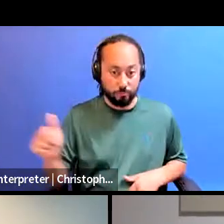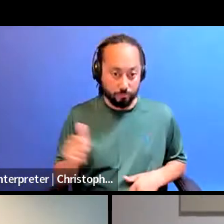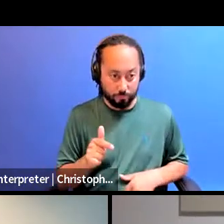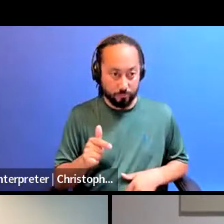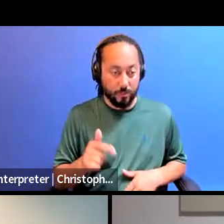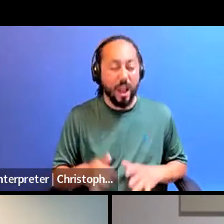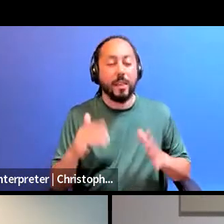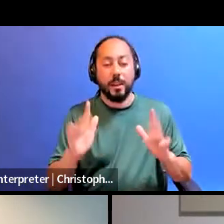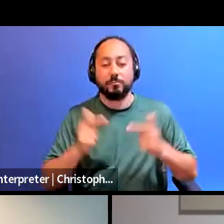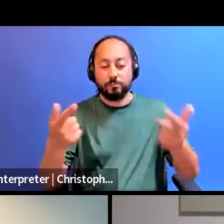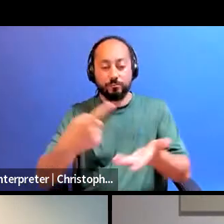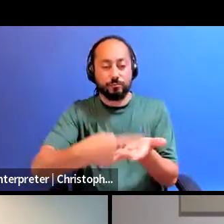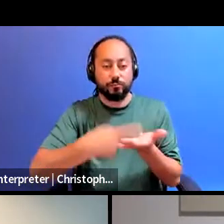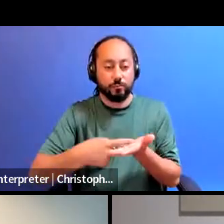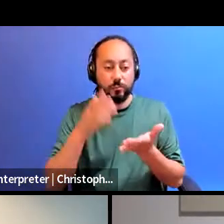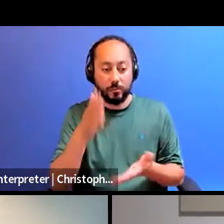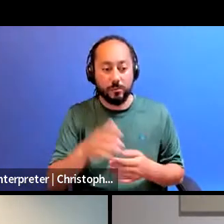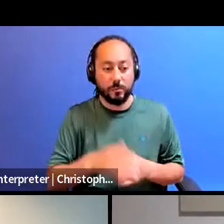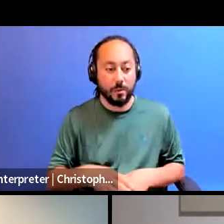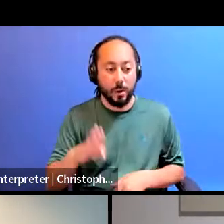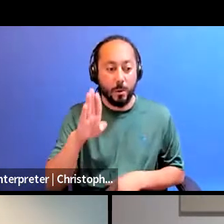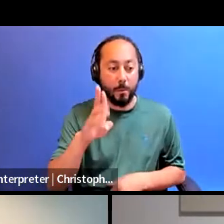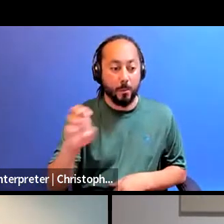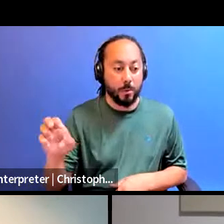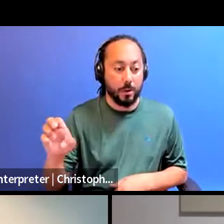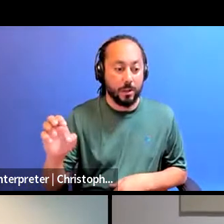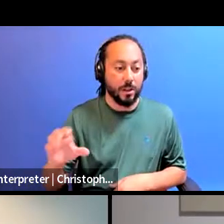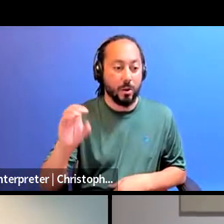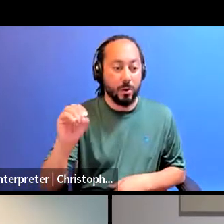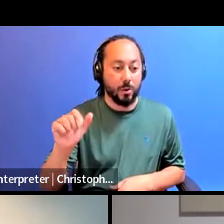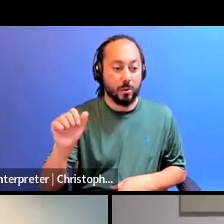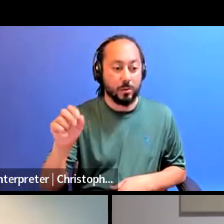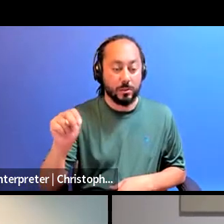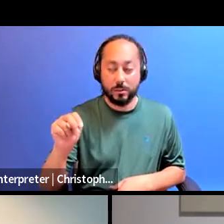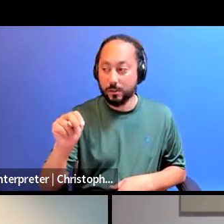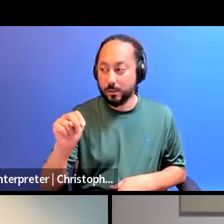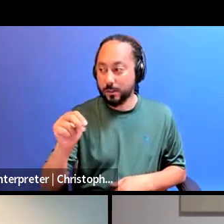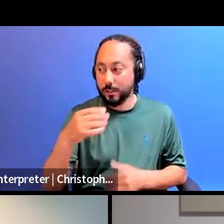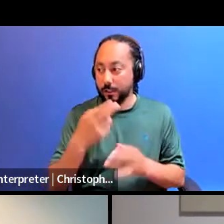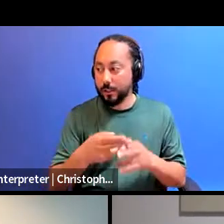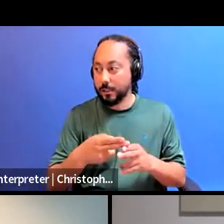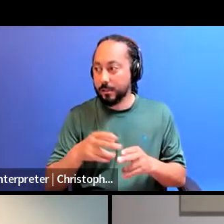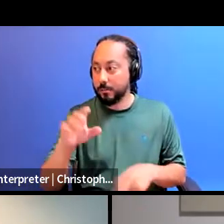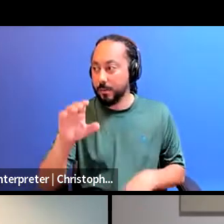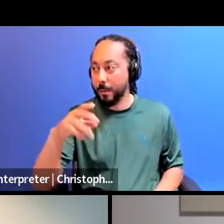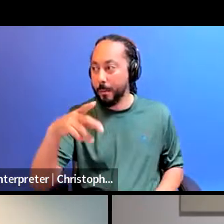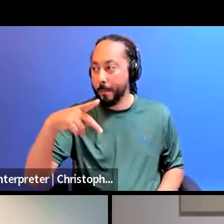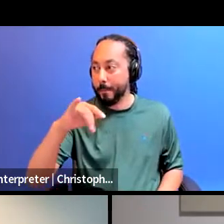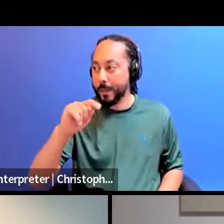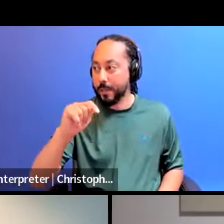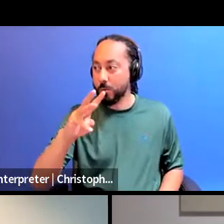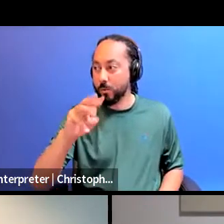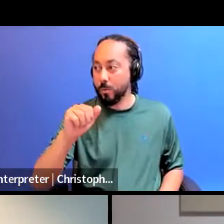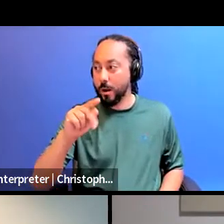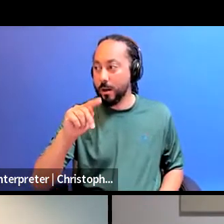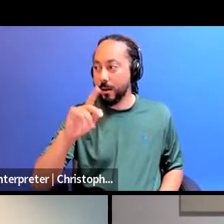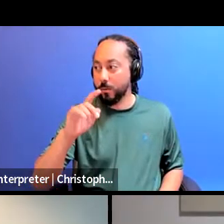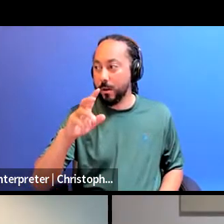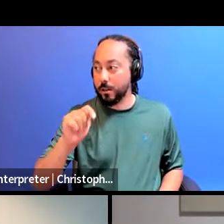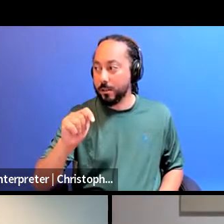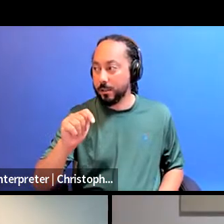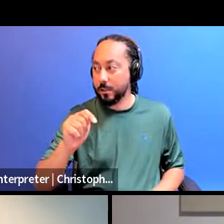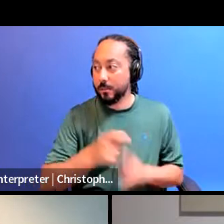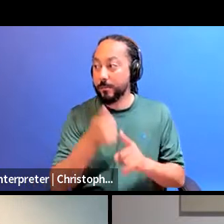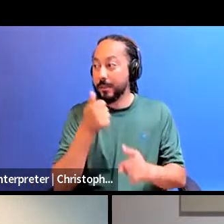Brianna Olson-Pittawanakwat is an Anishinaabeqwi, Indigiqueer, and member of Willem Koon